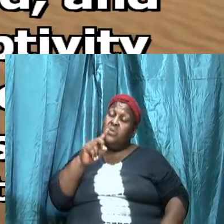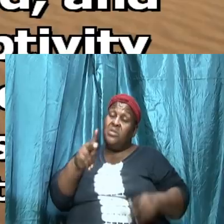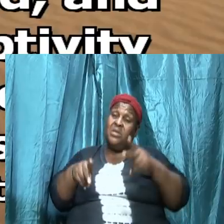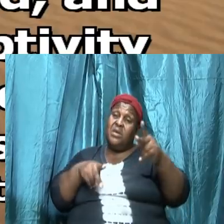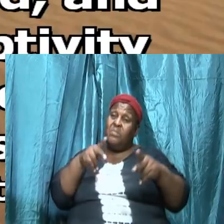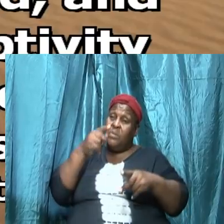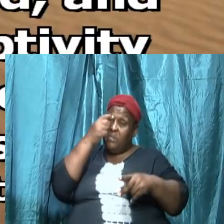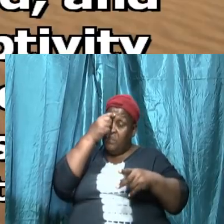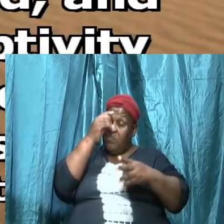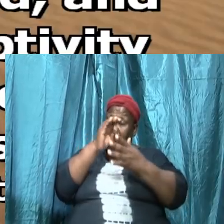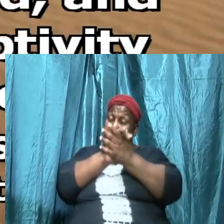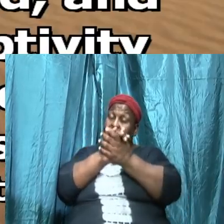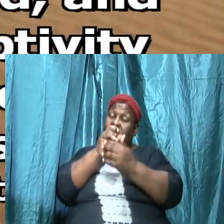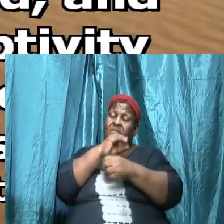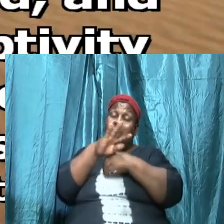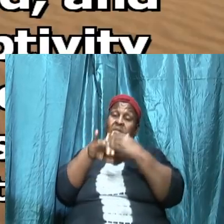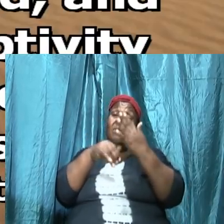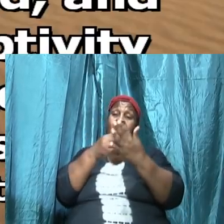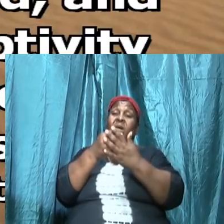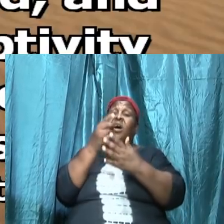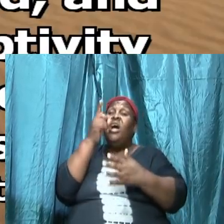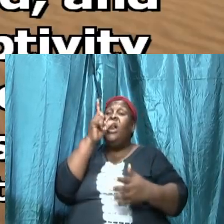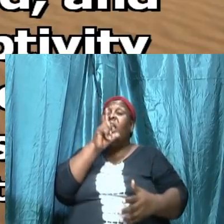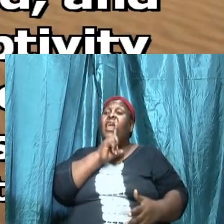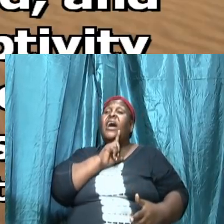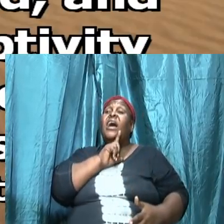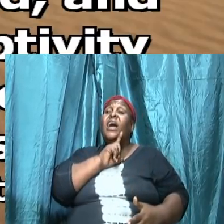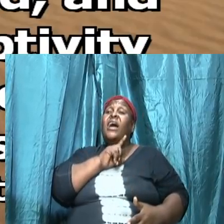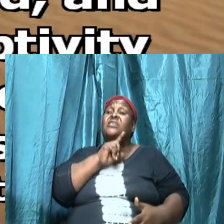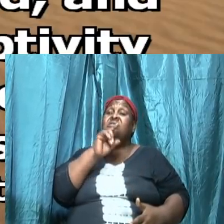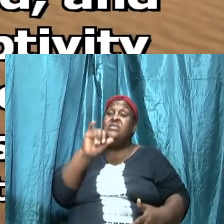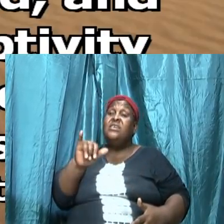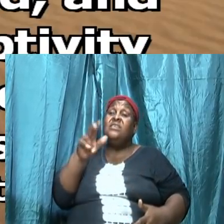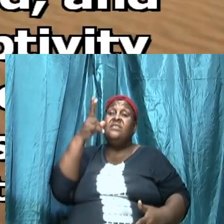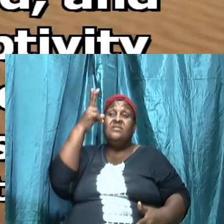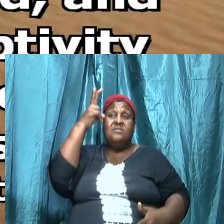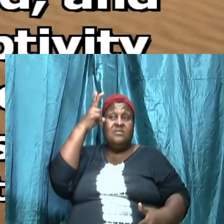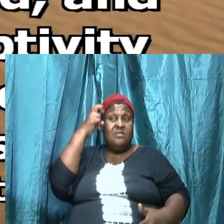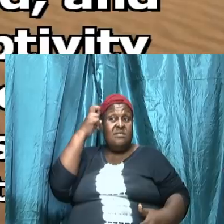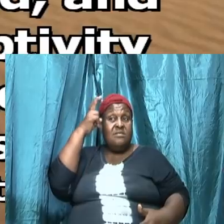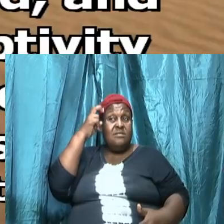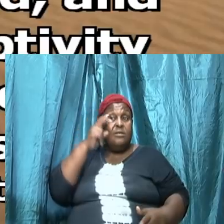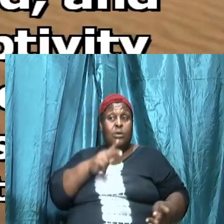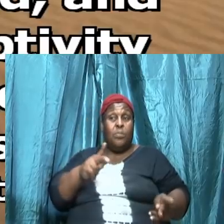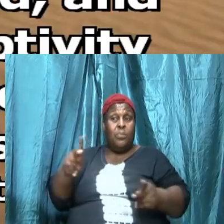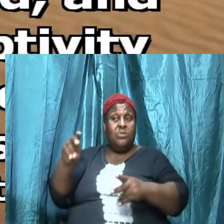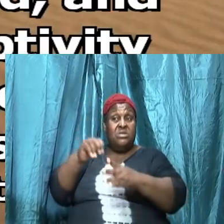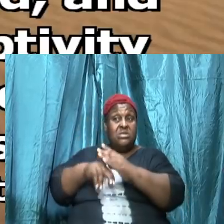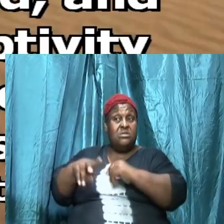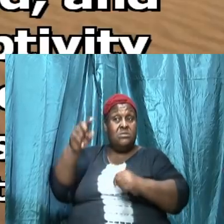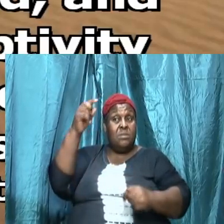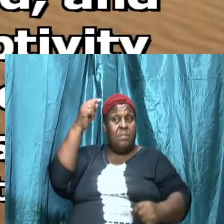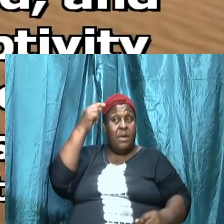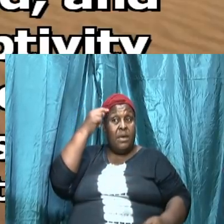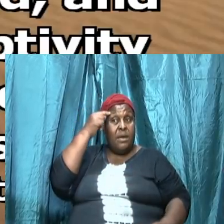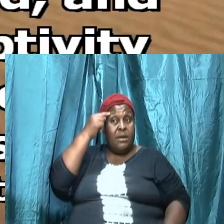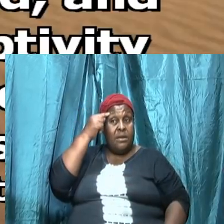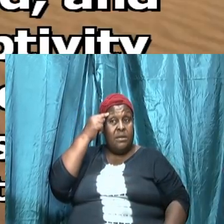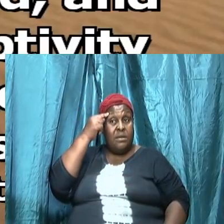the lies is that Satan is projecting and injecting